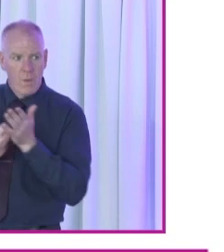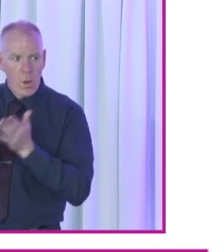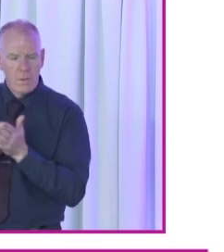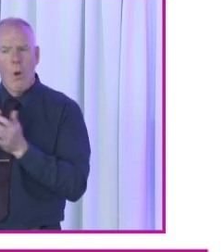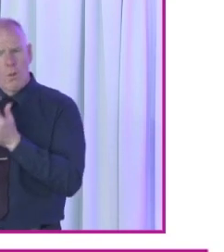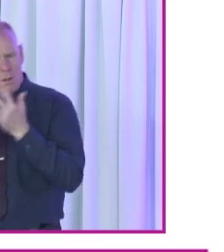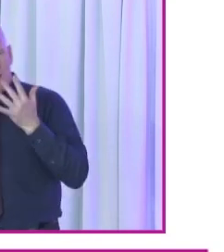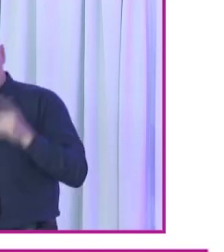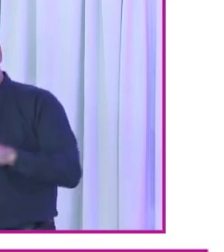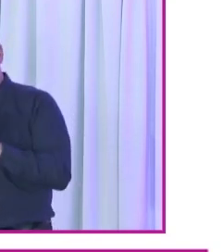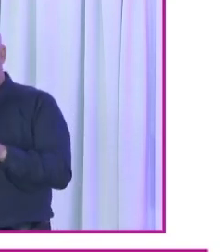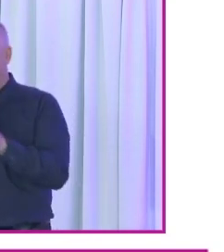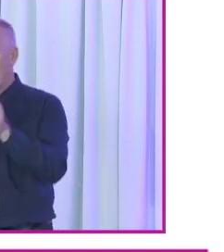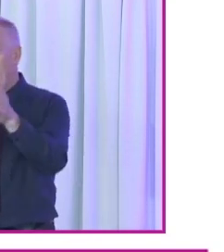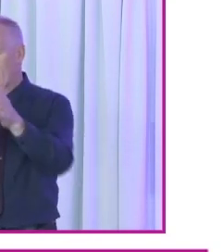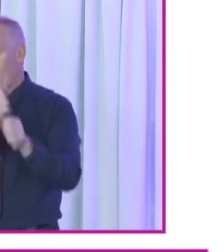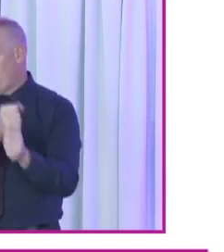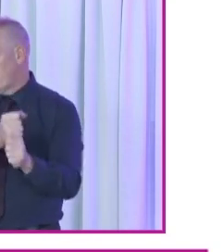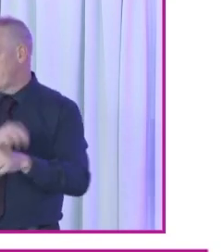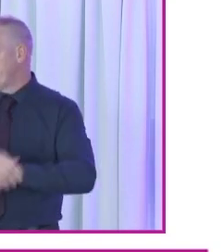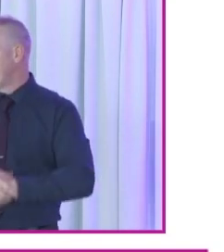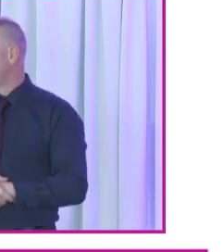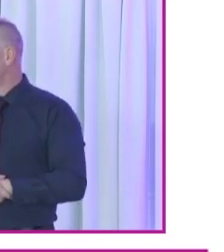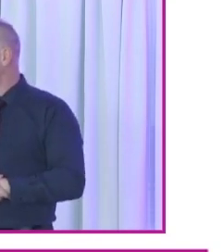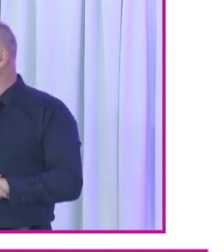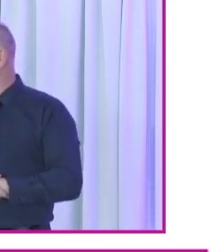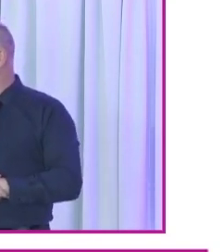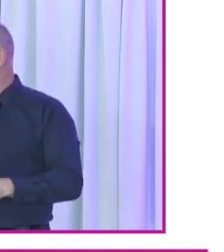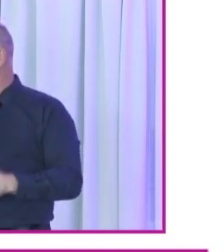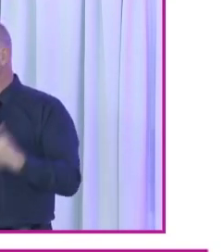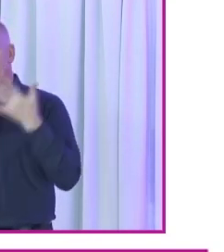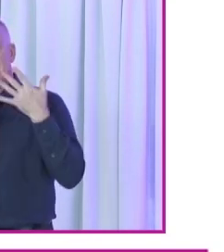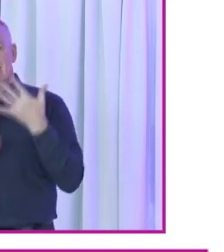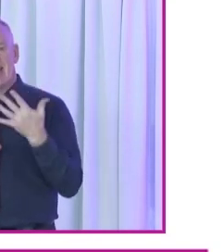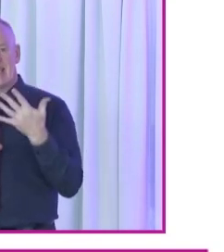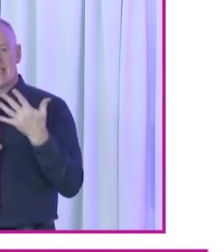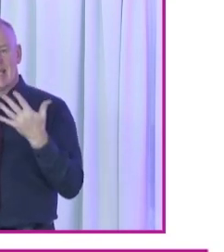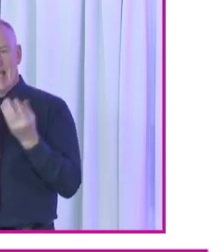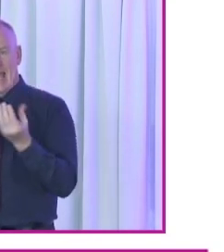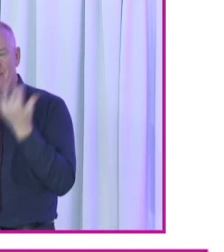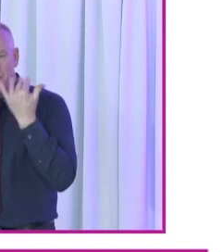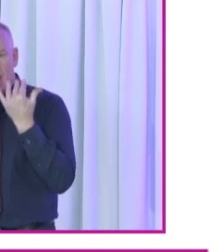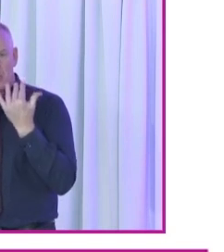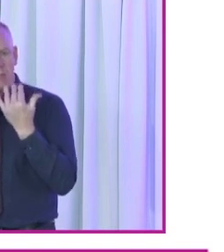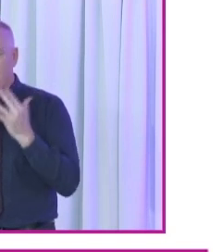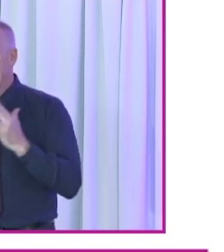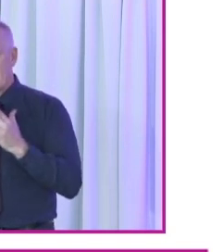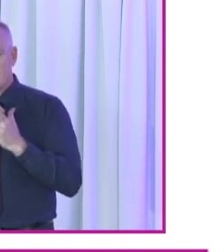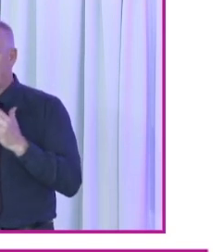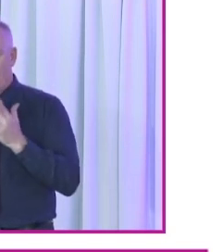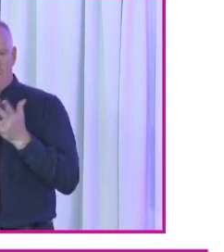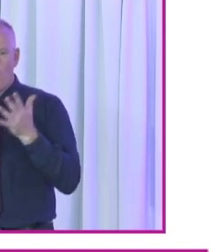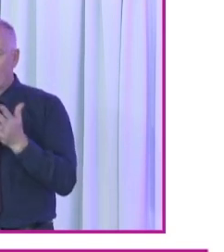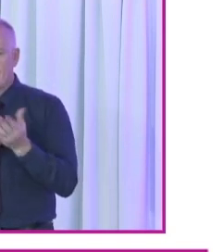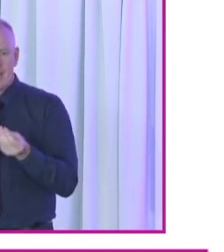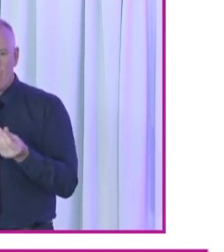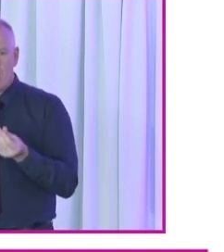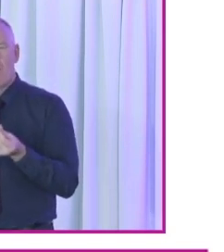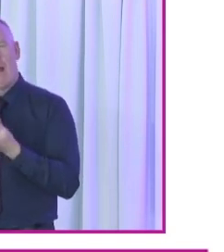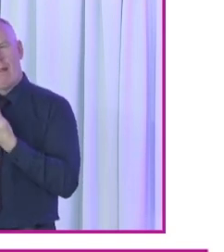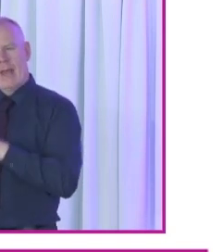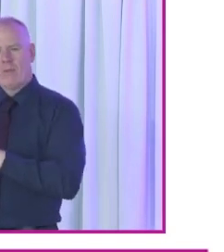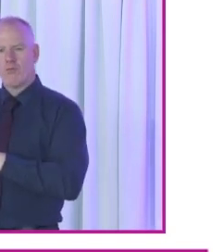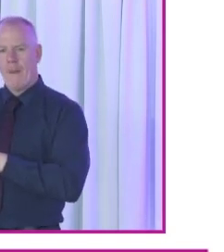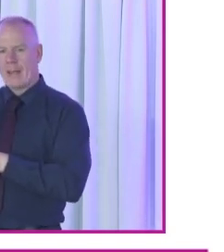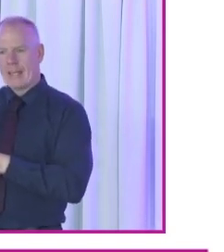other aspects that I'm going to come to later. Inaccessible voting materials. Again, I'm going to leave Robbie to mention that, but that was